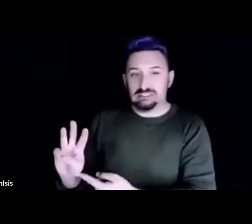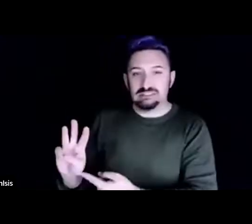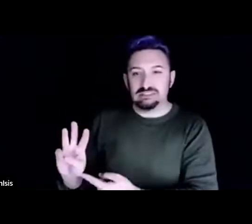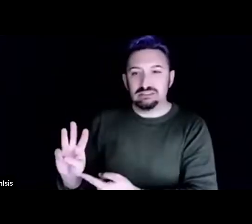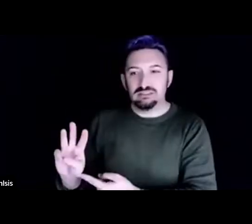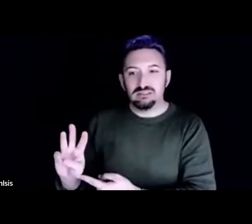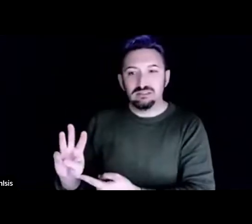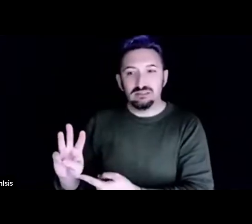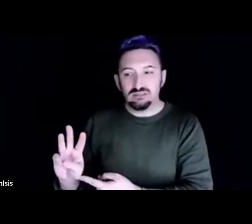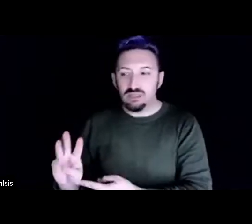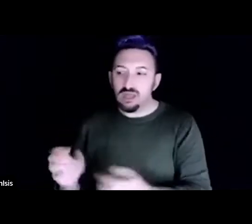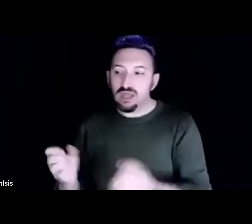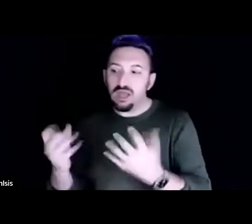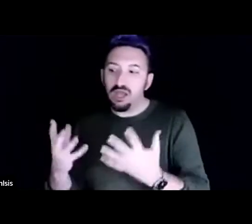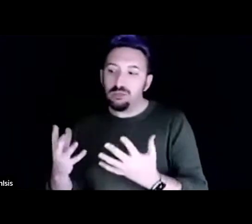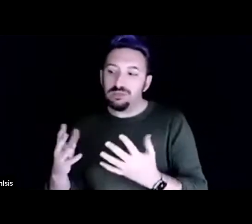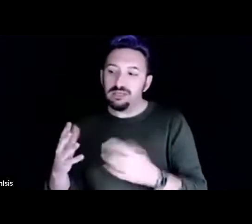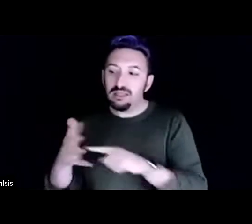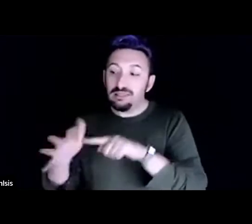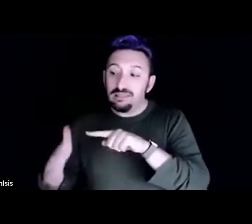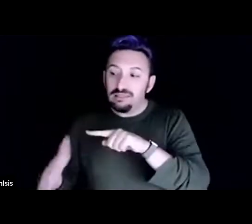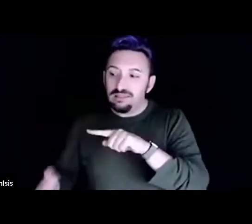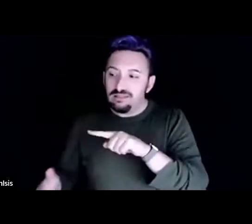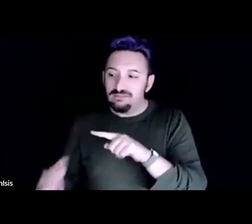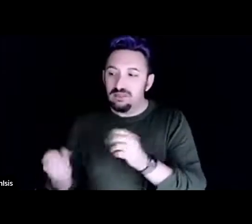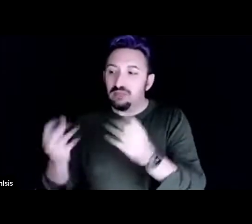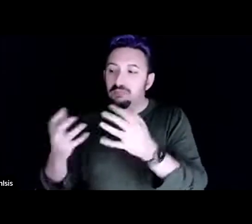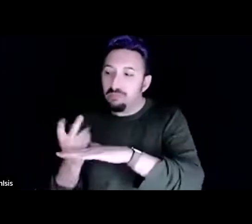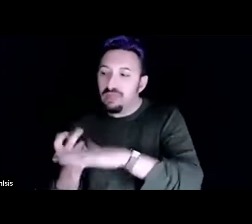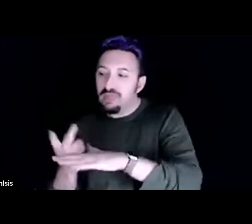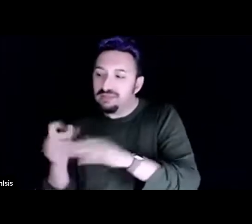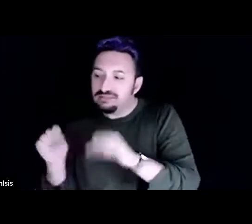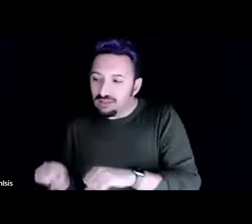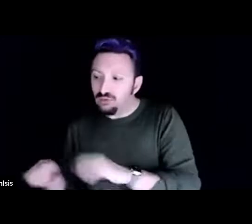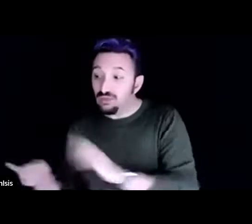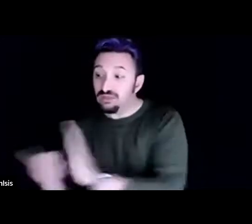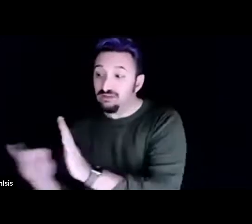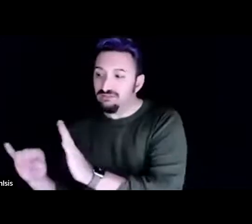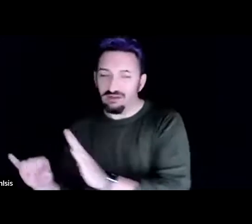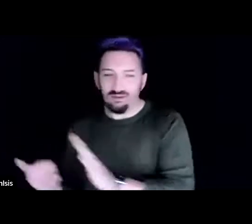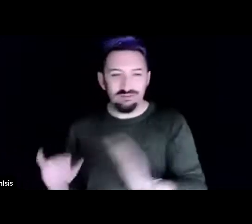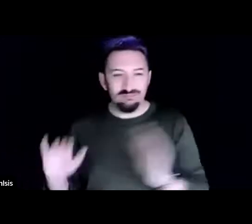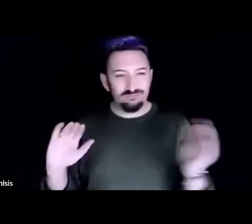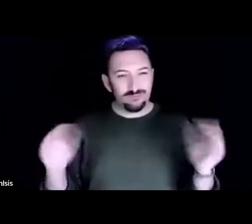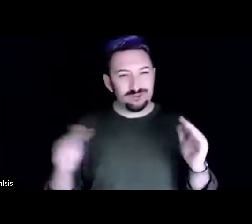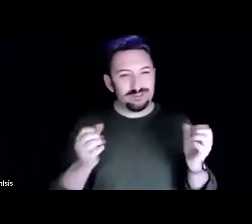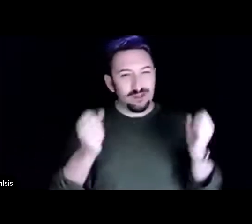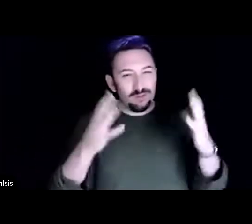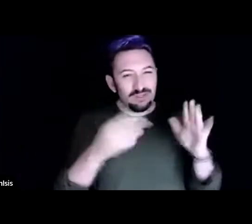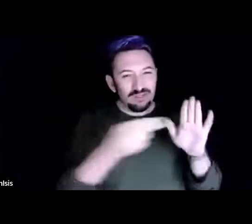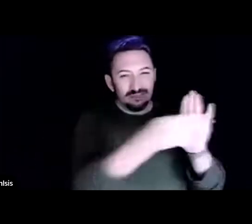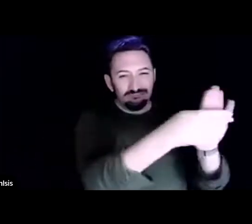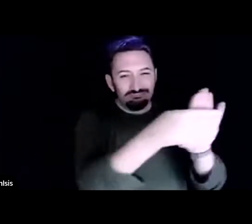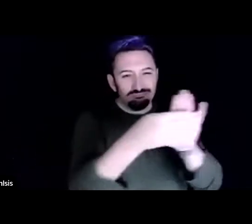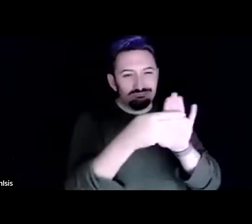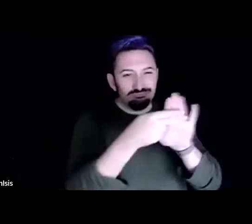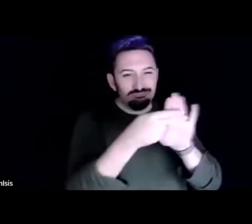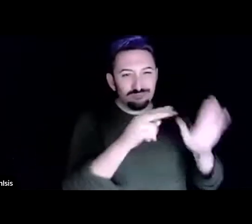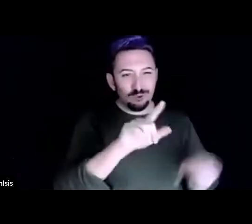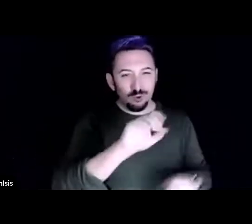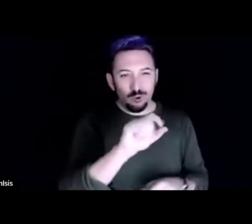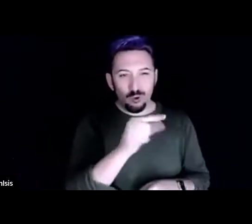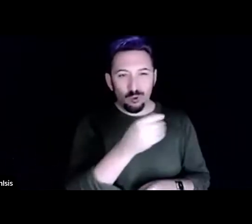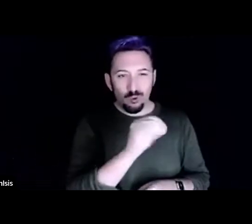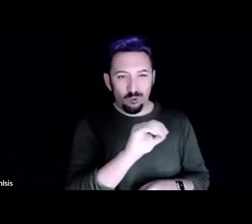How many plants can you identify in the natural world versus how many logos? It's really easy to get moved out of the natural